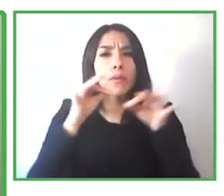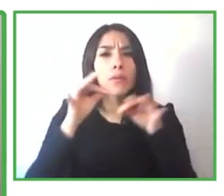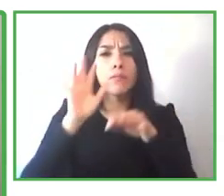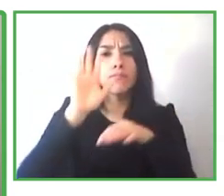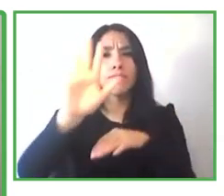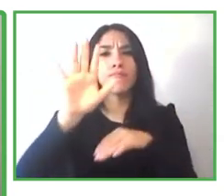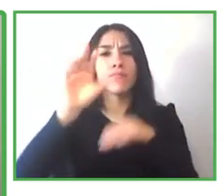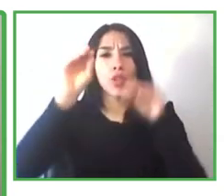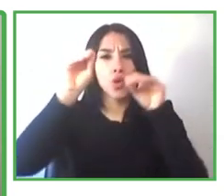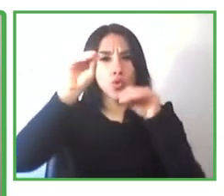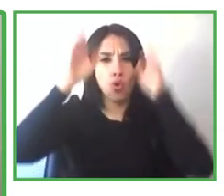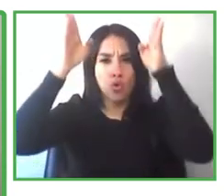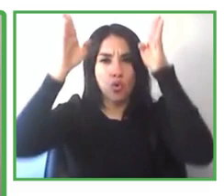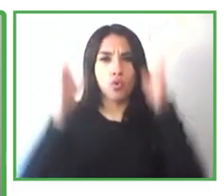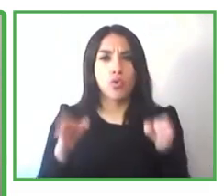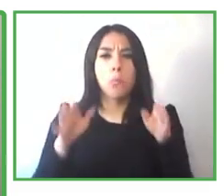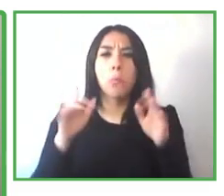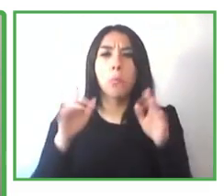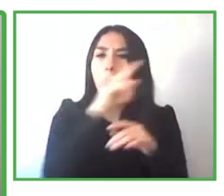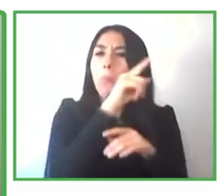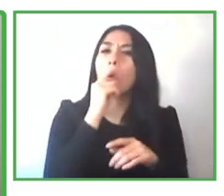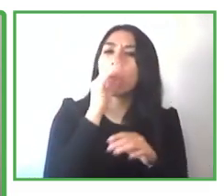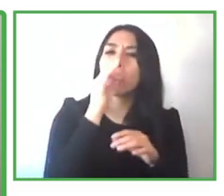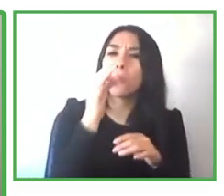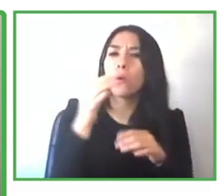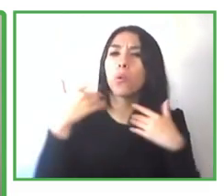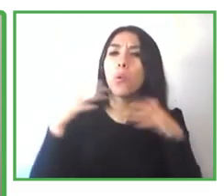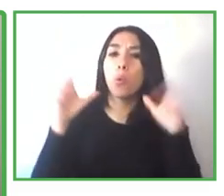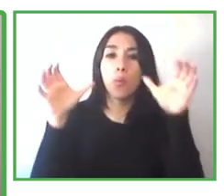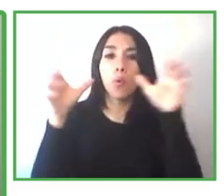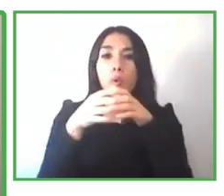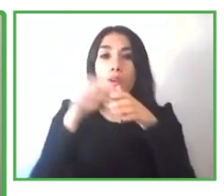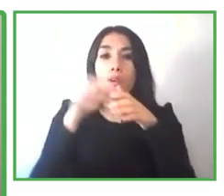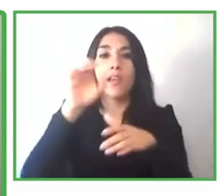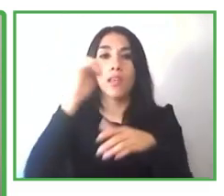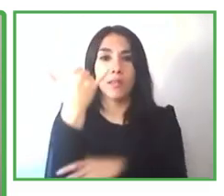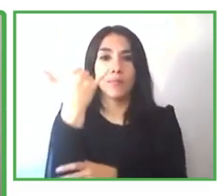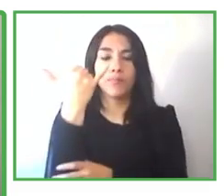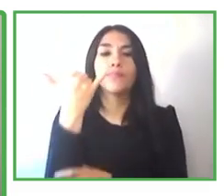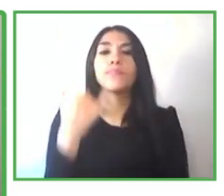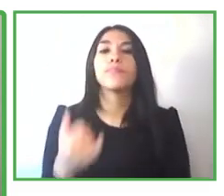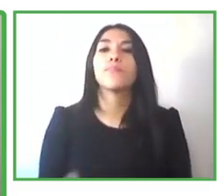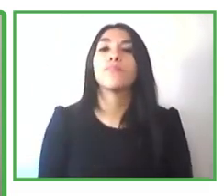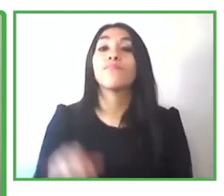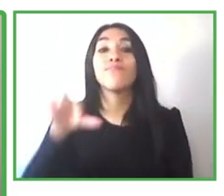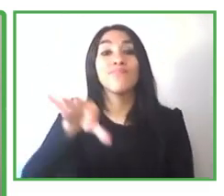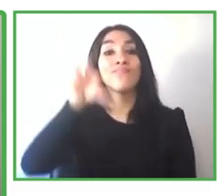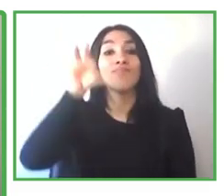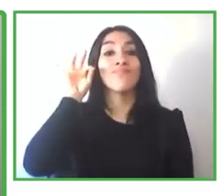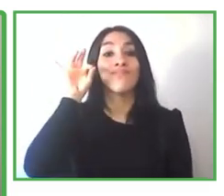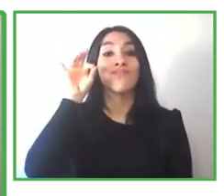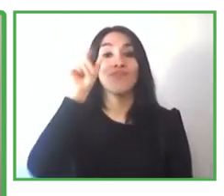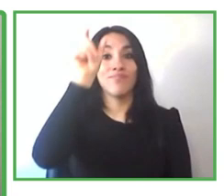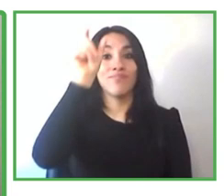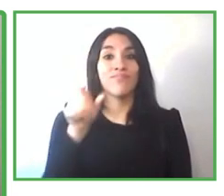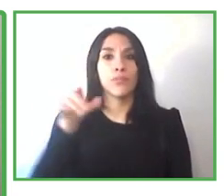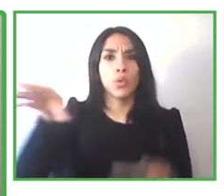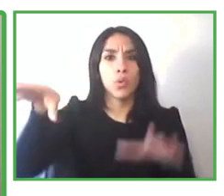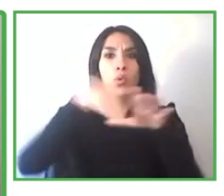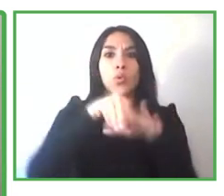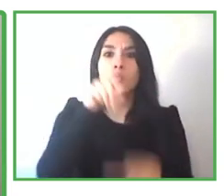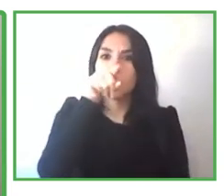you feel included yeah the whole like it wasn't just my mentor neve it was the whole team that supported me